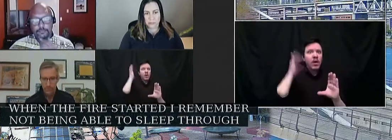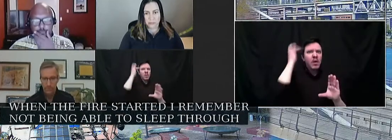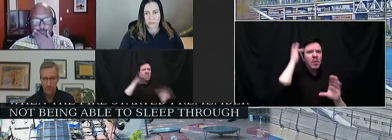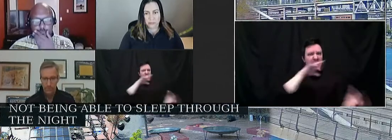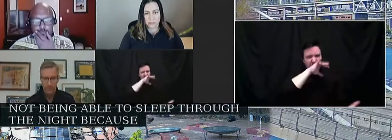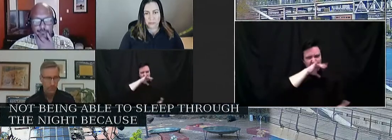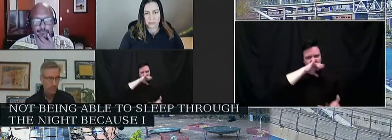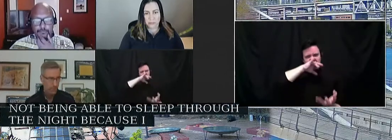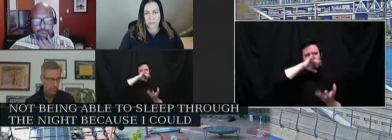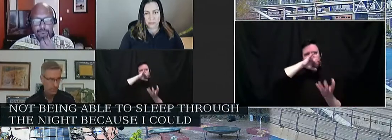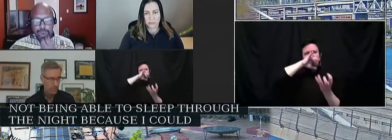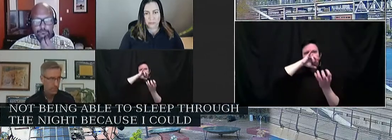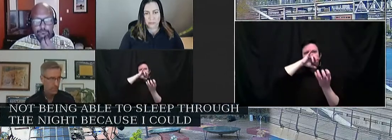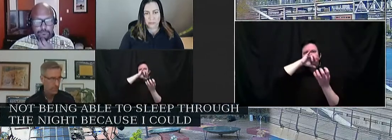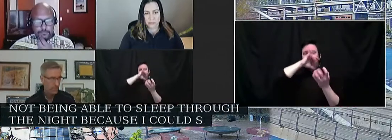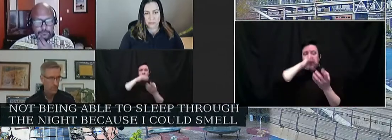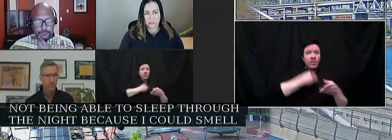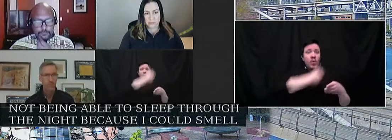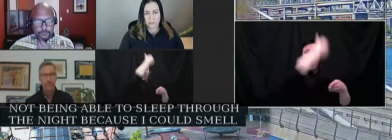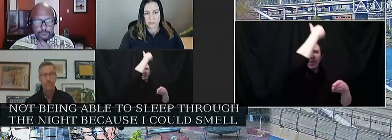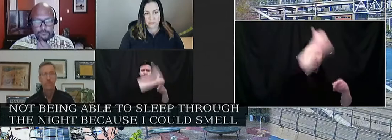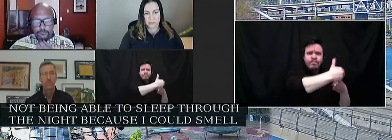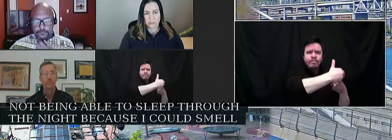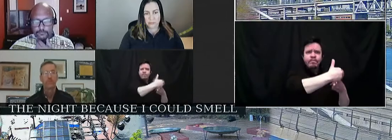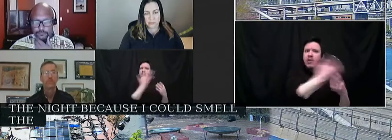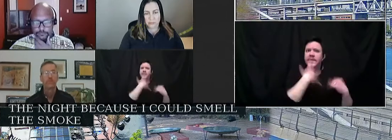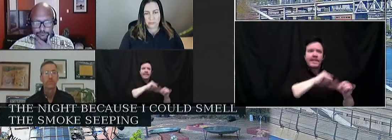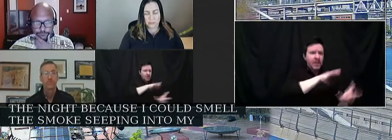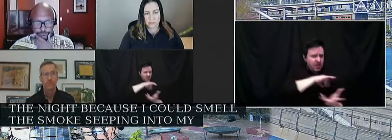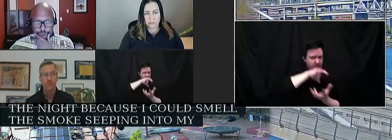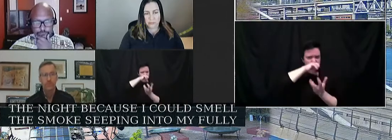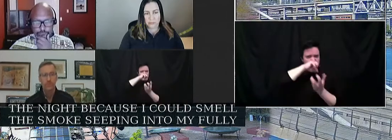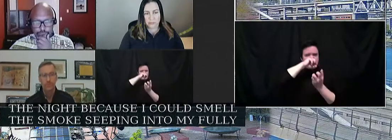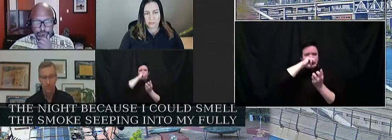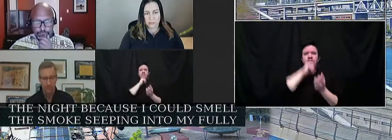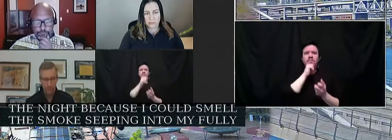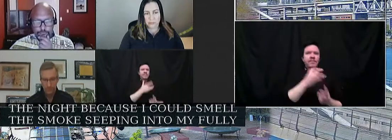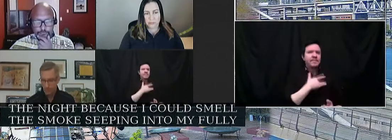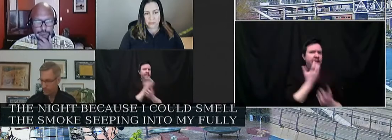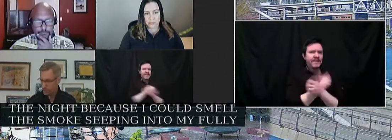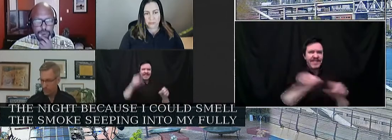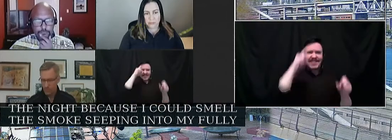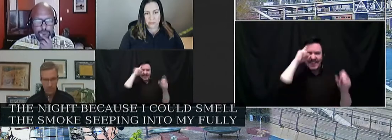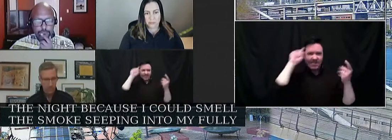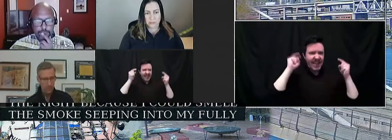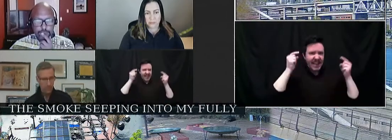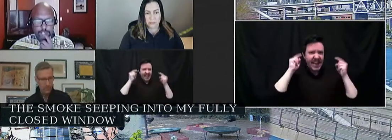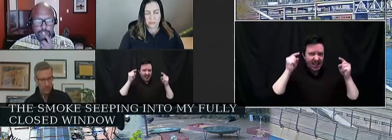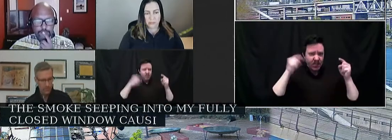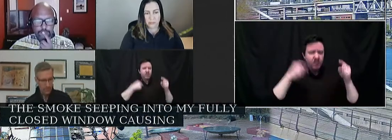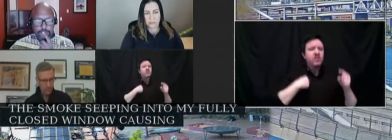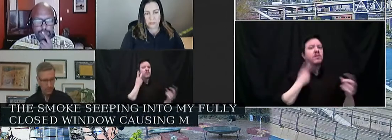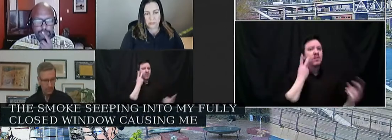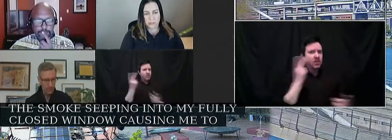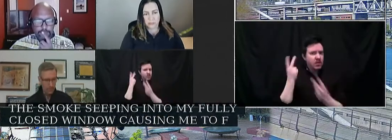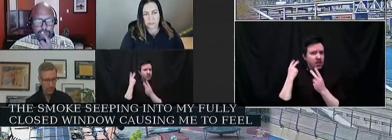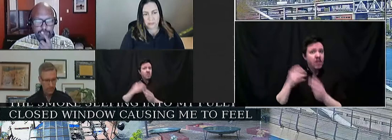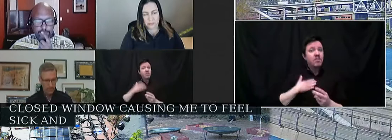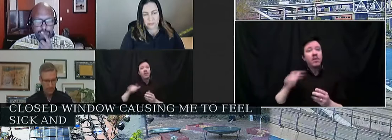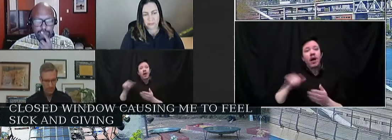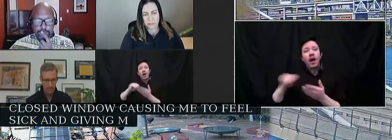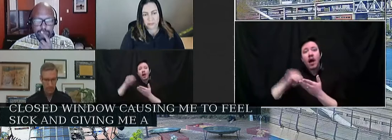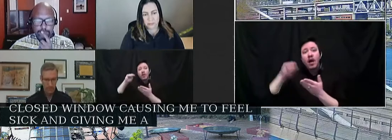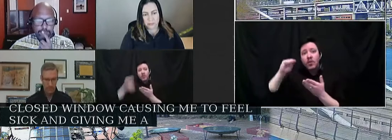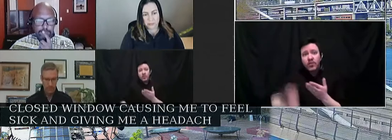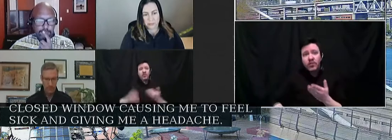sipping into my fully closed window, causing me to feel sick and giving me a headache. I remember when my fellow students and I